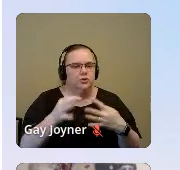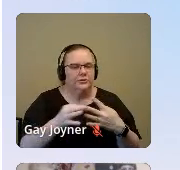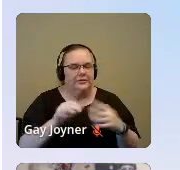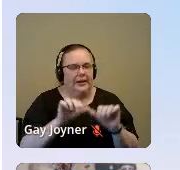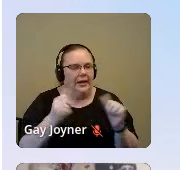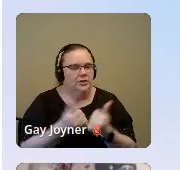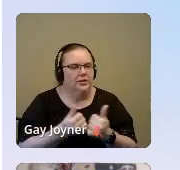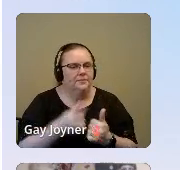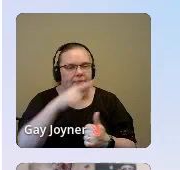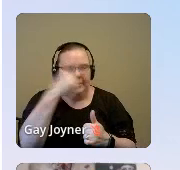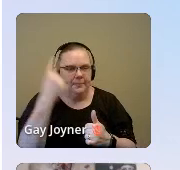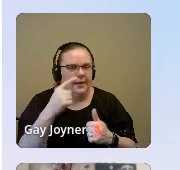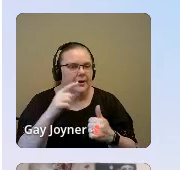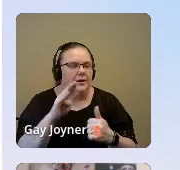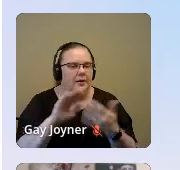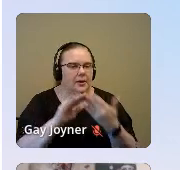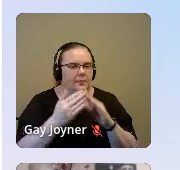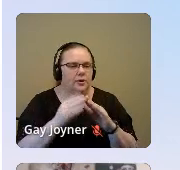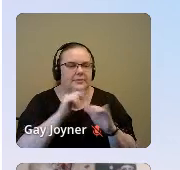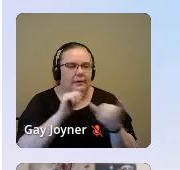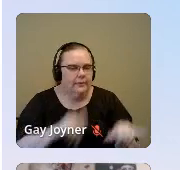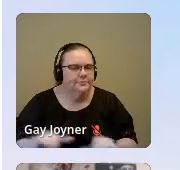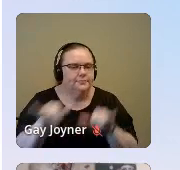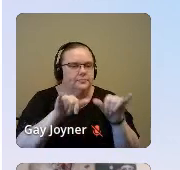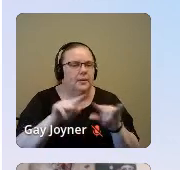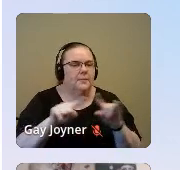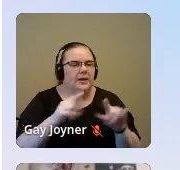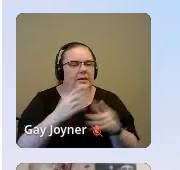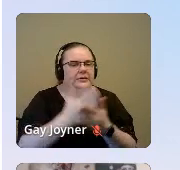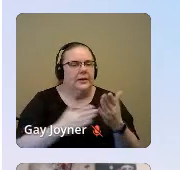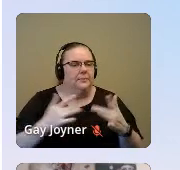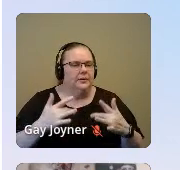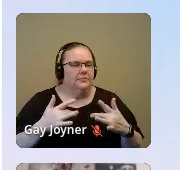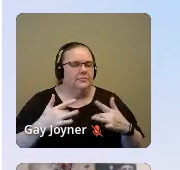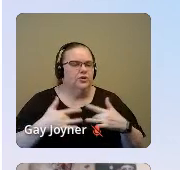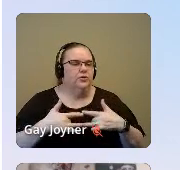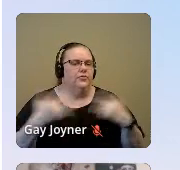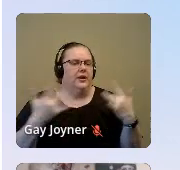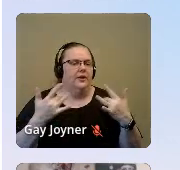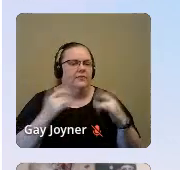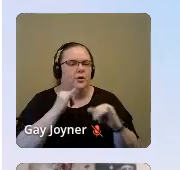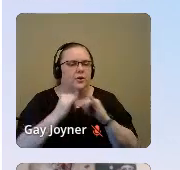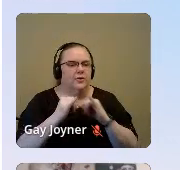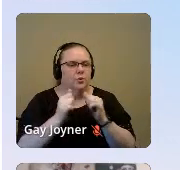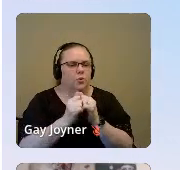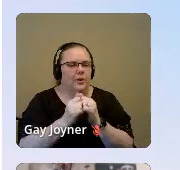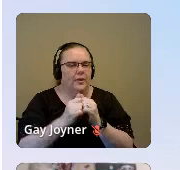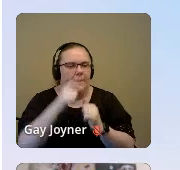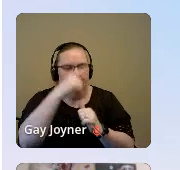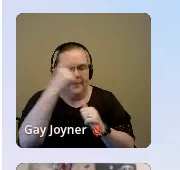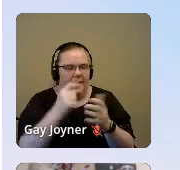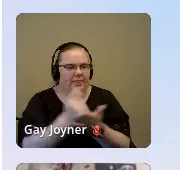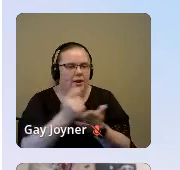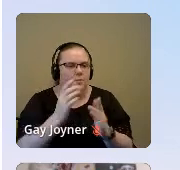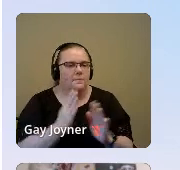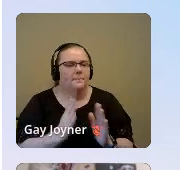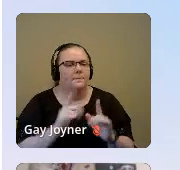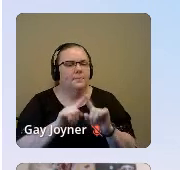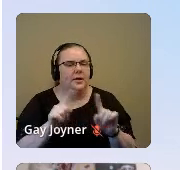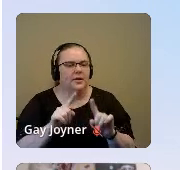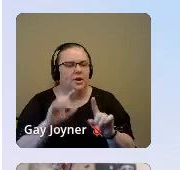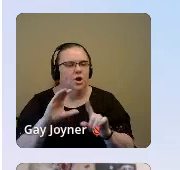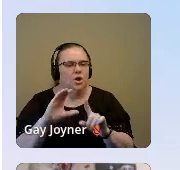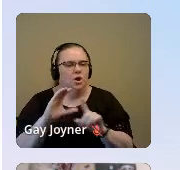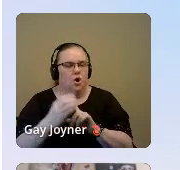is not a monolith. Some of the survivors interviewed thrived working with Black therapists and others started working with culturally responsive therapists, but the commonality was